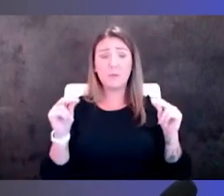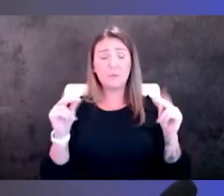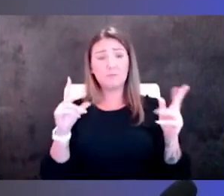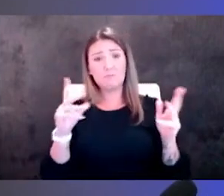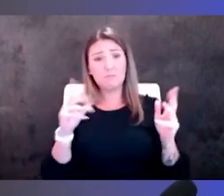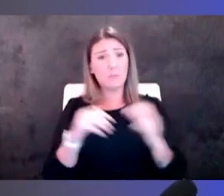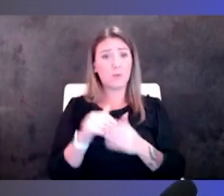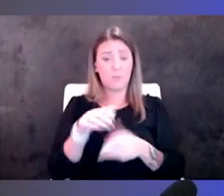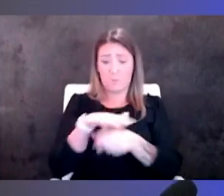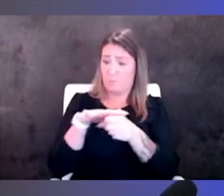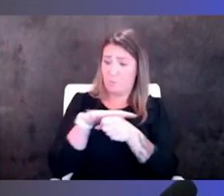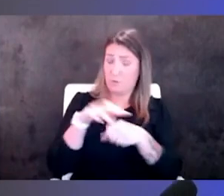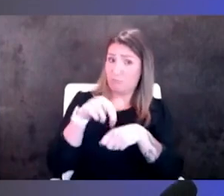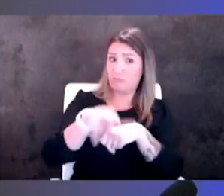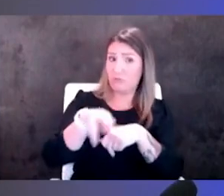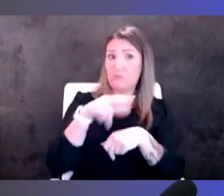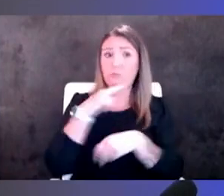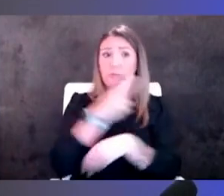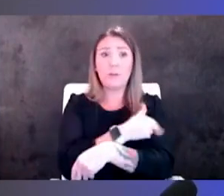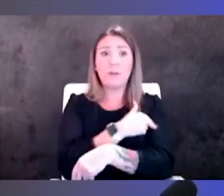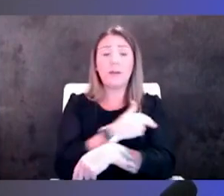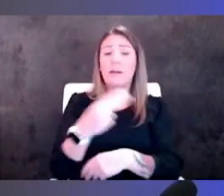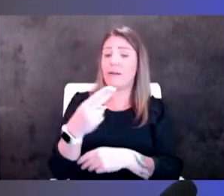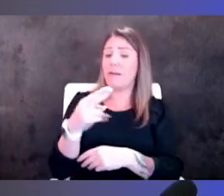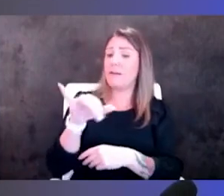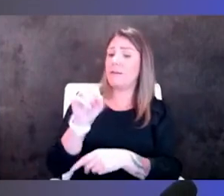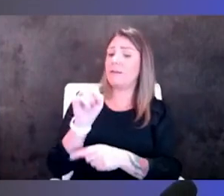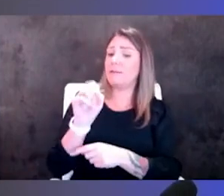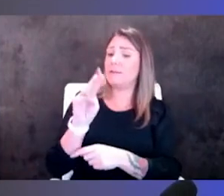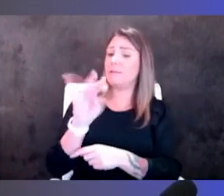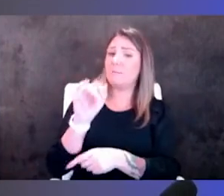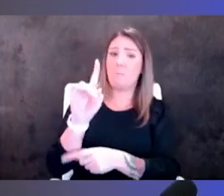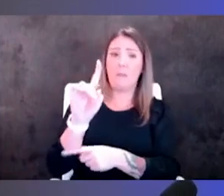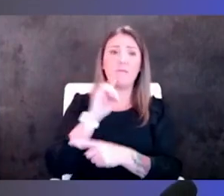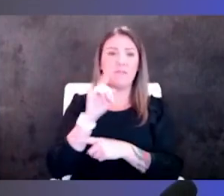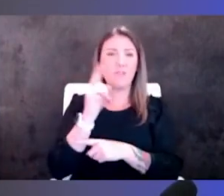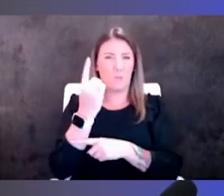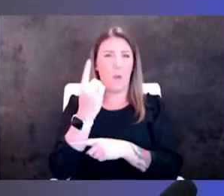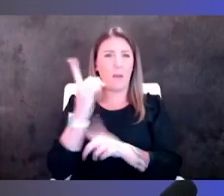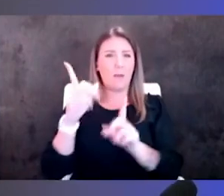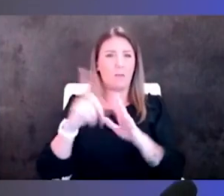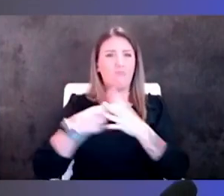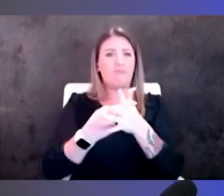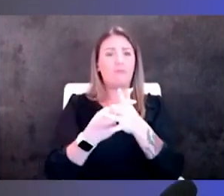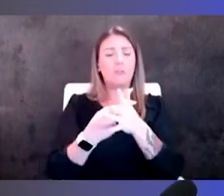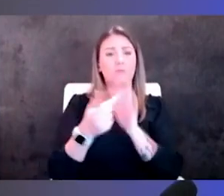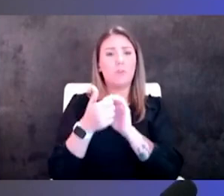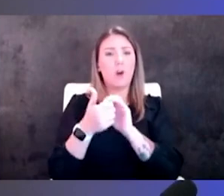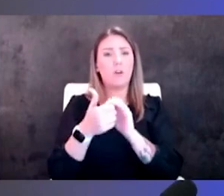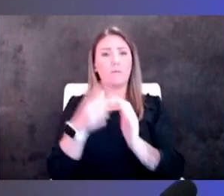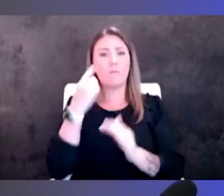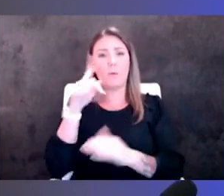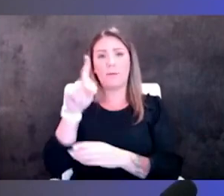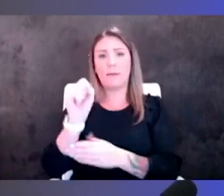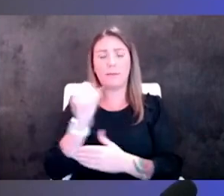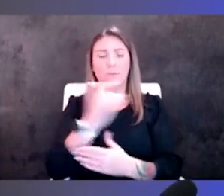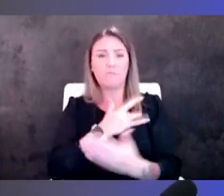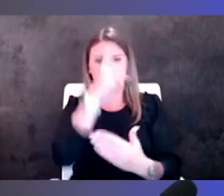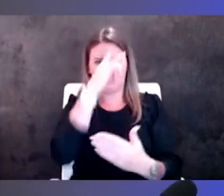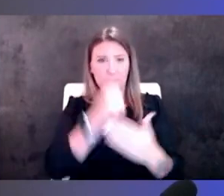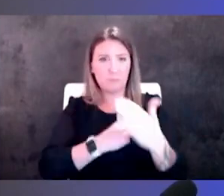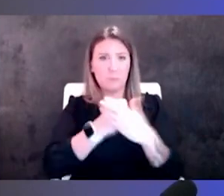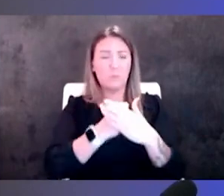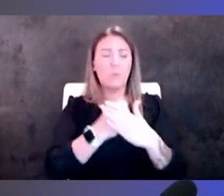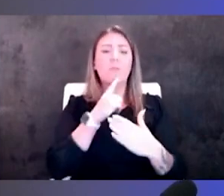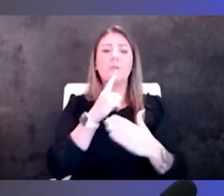referral hospitals haze med was one of our original partners for the kansas heart stroke collaborative uh pratt regional hospitals a